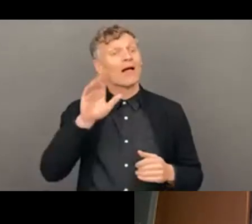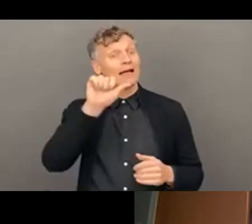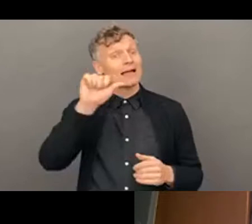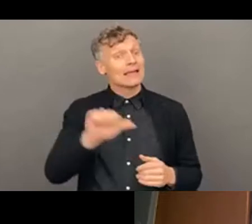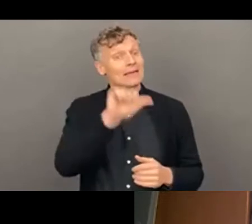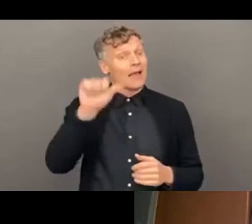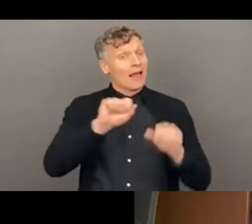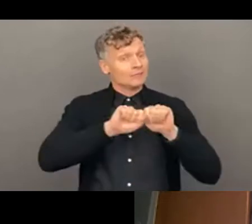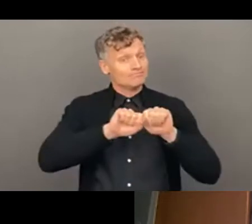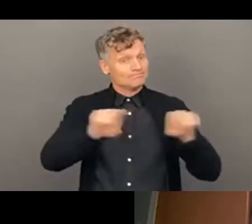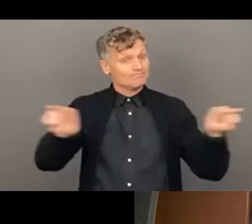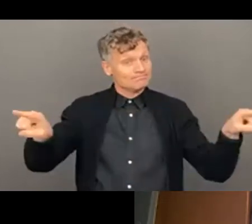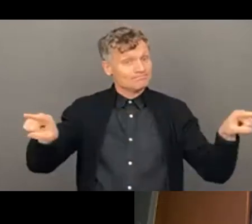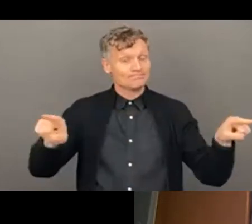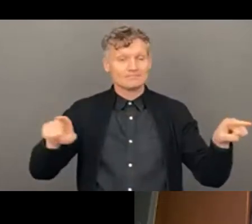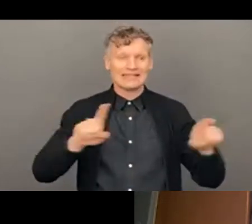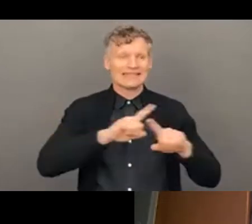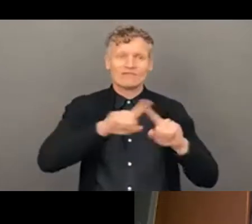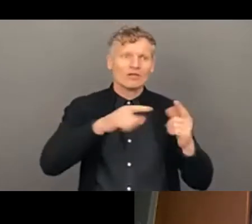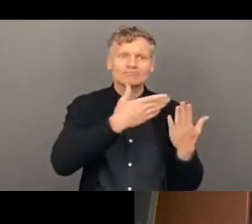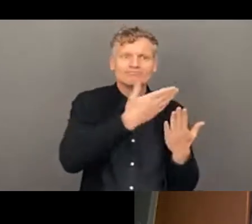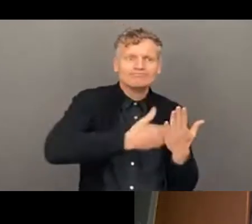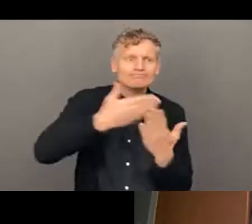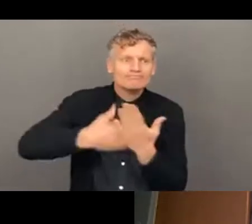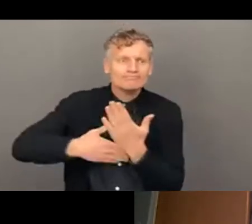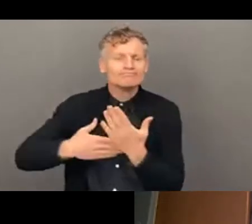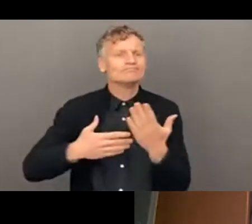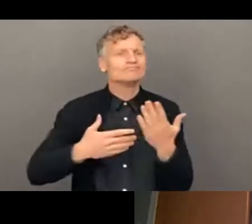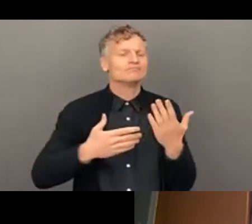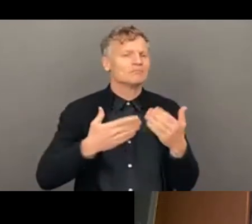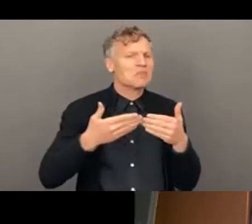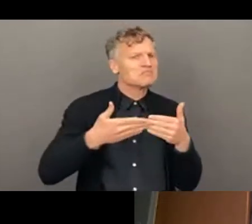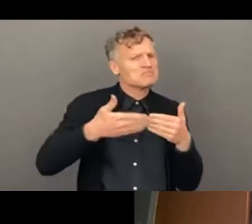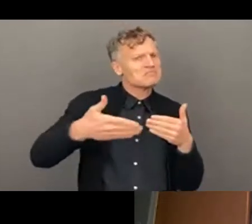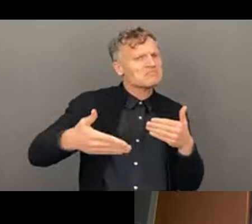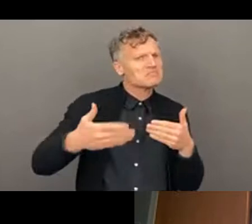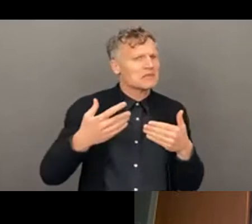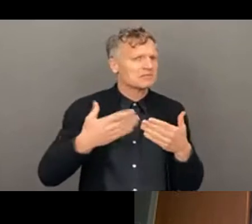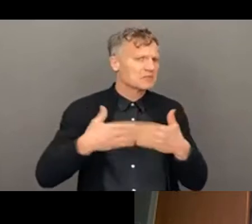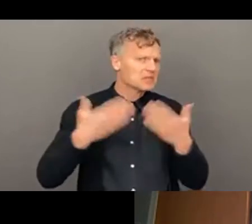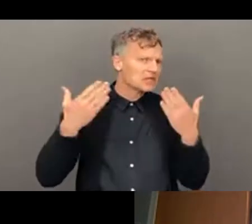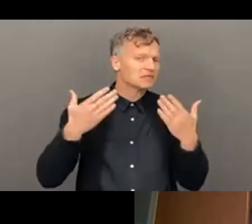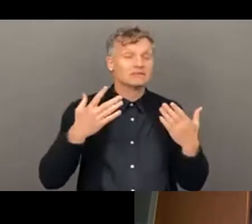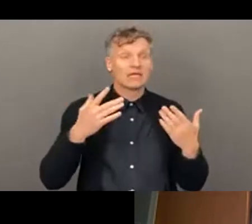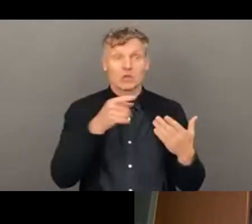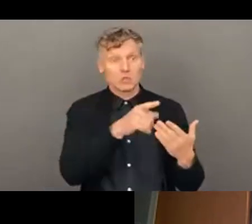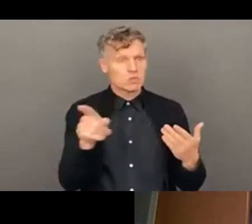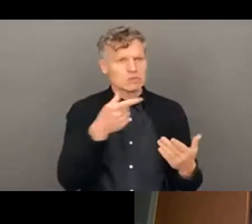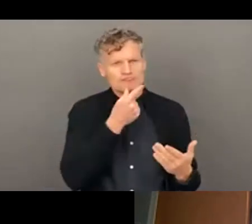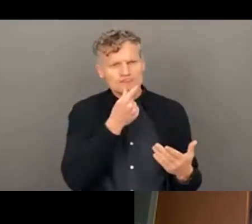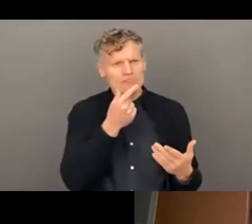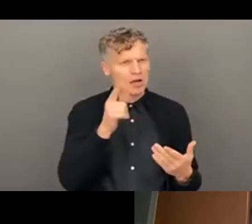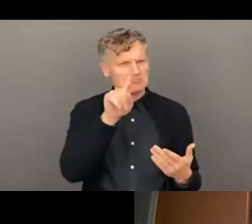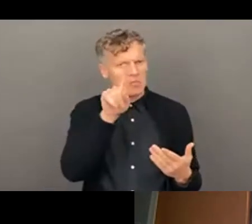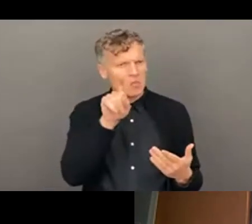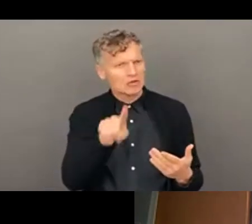all the resources that we can from these sessions, um, over the, over the coming days. But if you any queries in the meantime, do drop us an email through